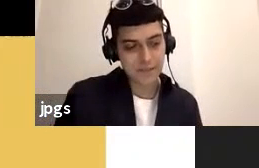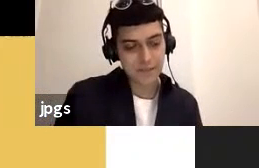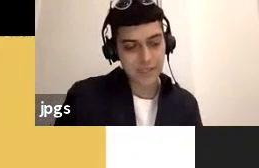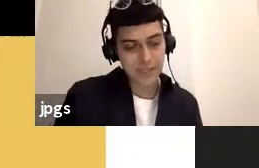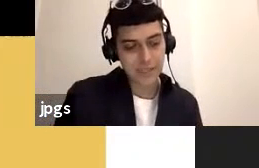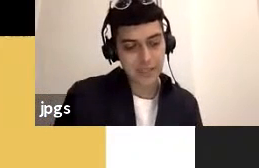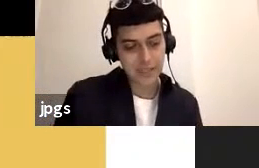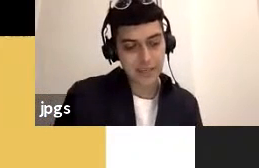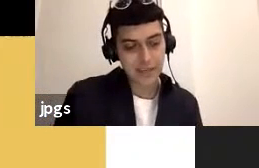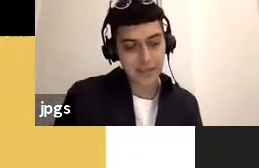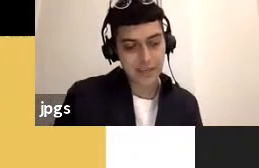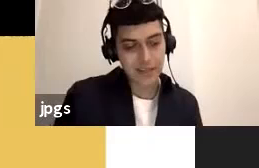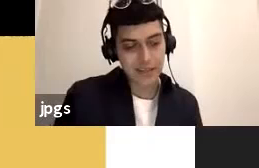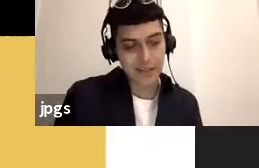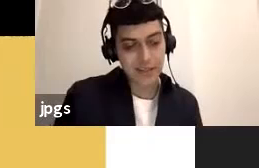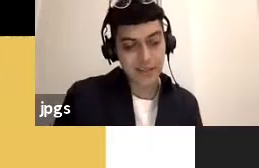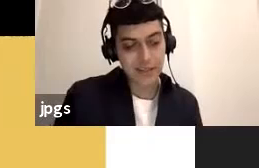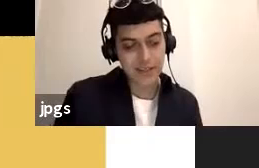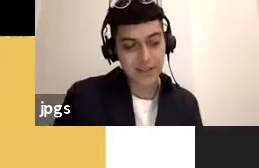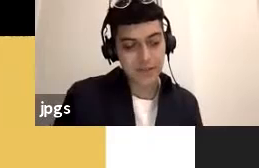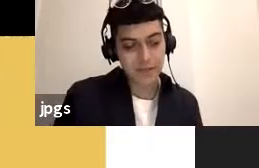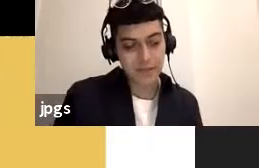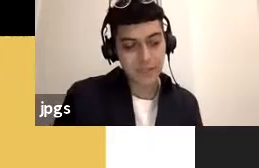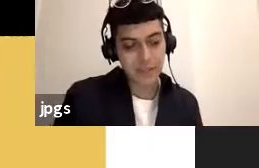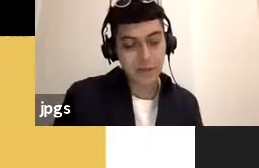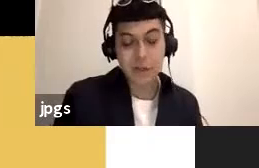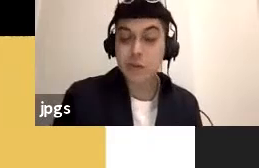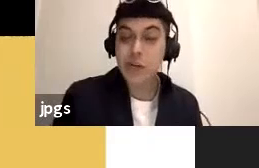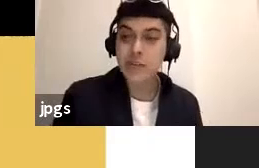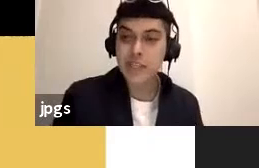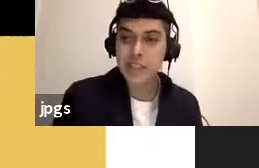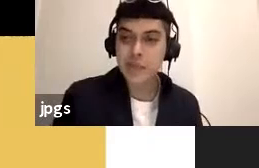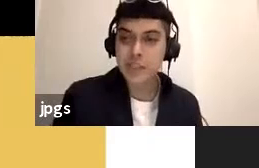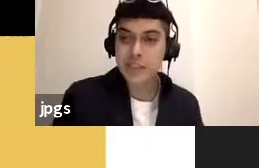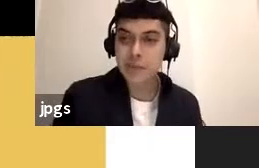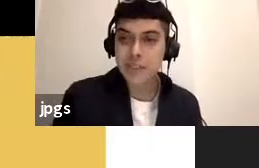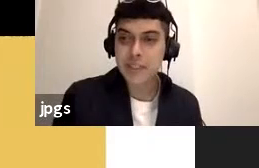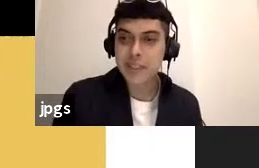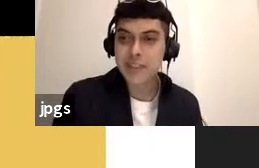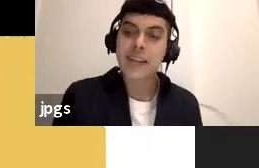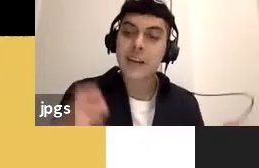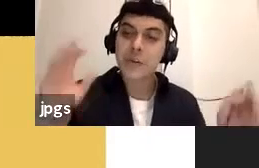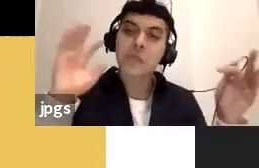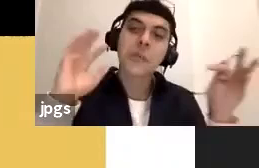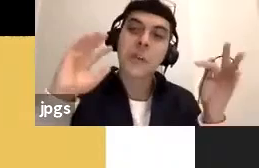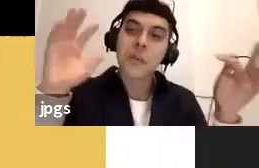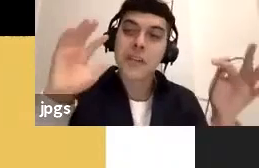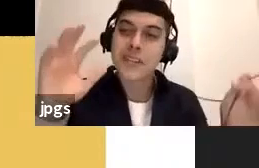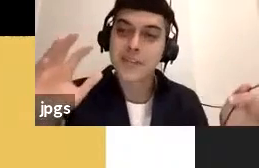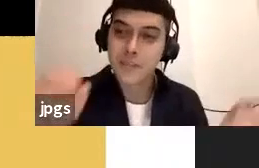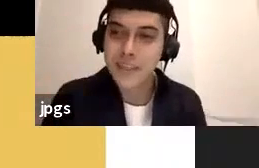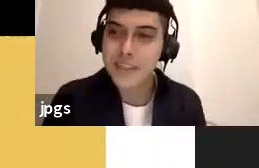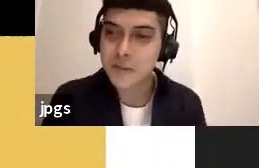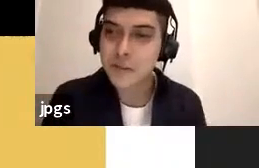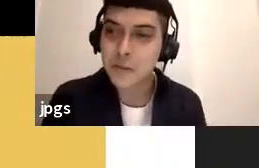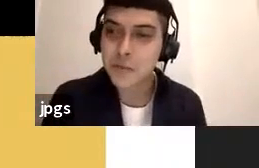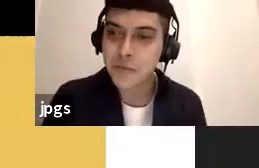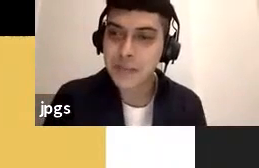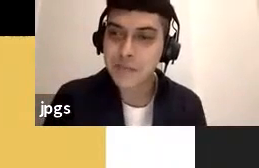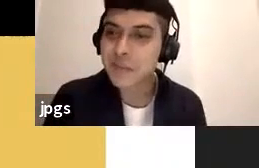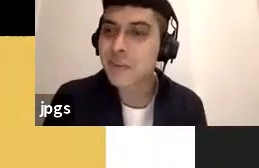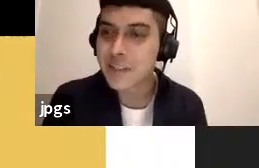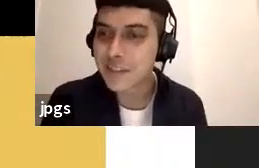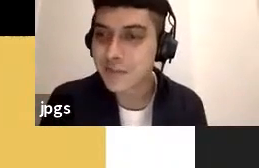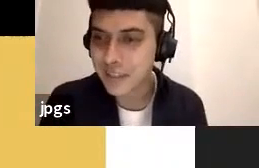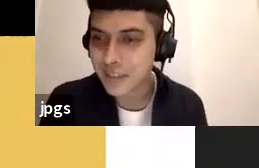i think that's uh very relevant especially with the cloud of globalism is so